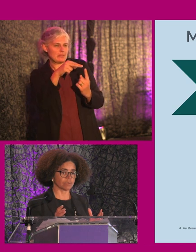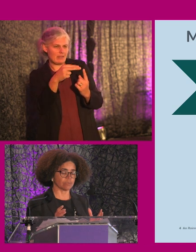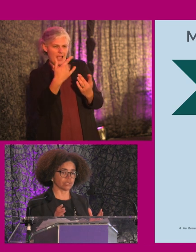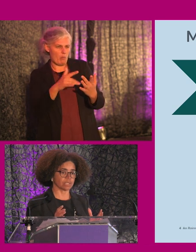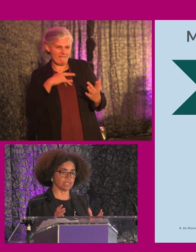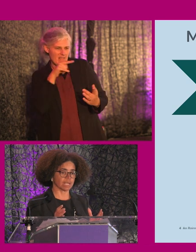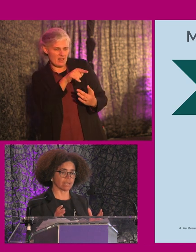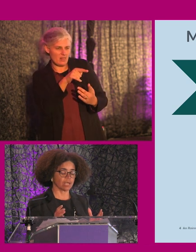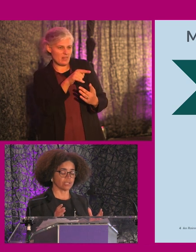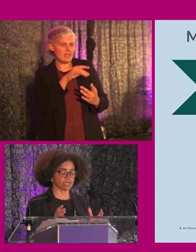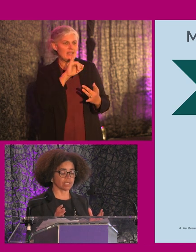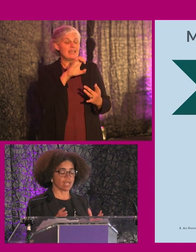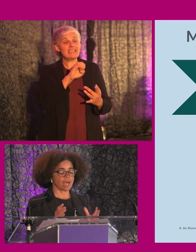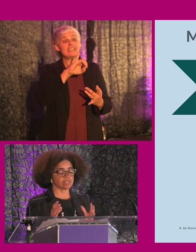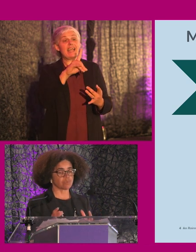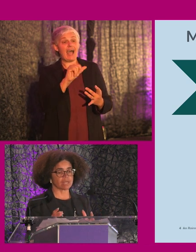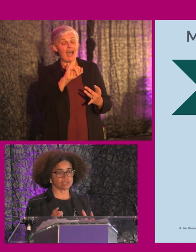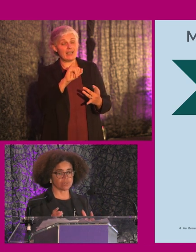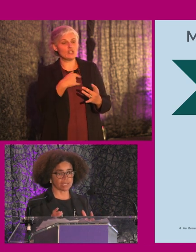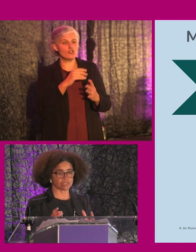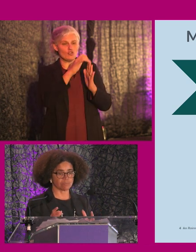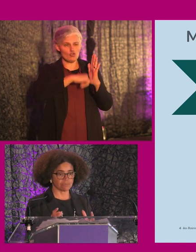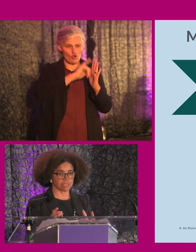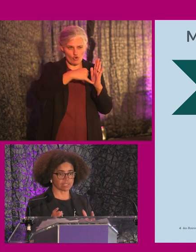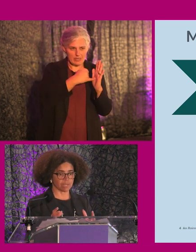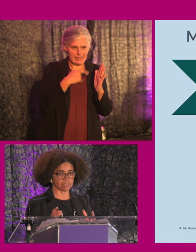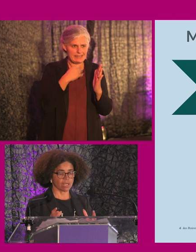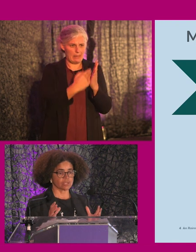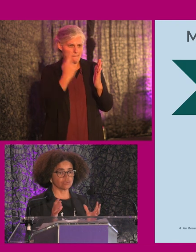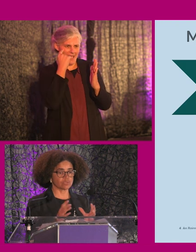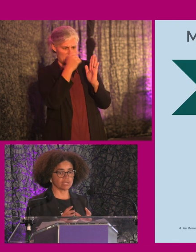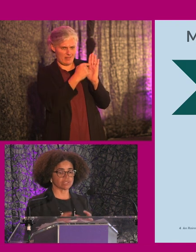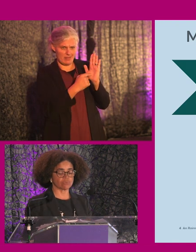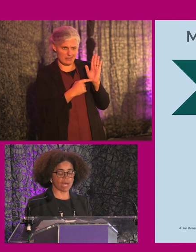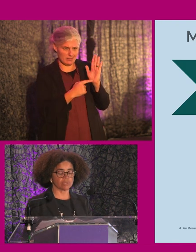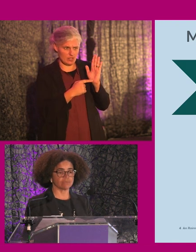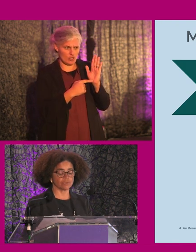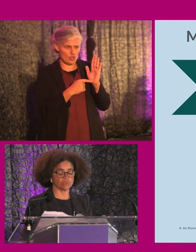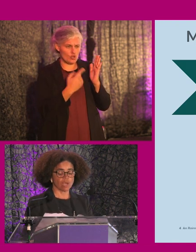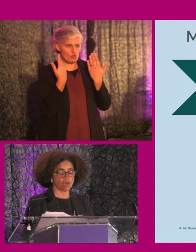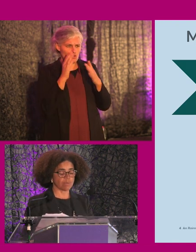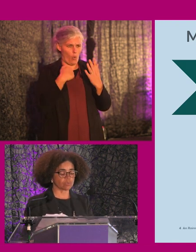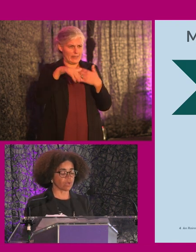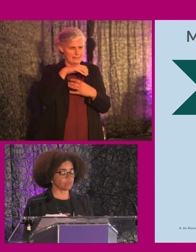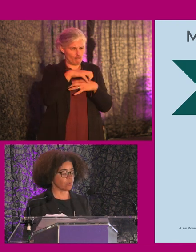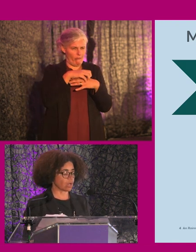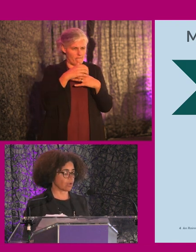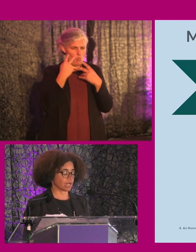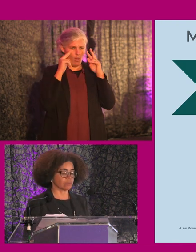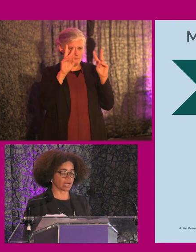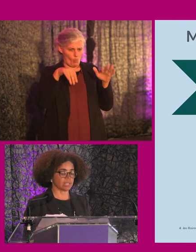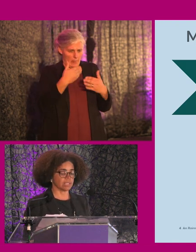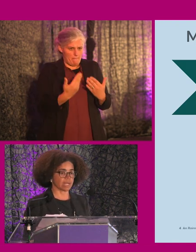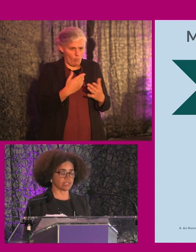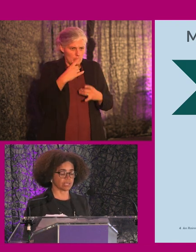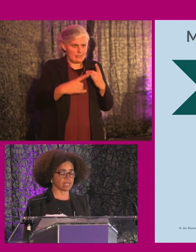on our EDI journey, as well as looking at some evidence base. So to give us a rounded view about where we were on